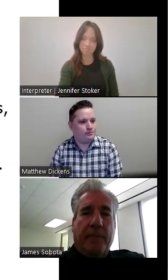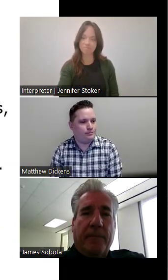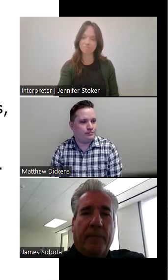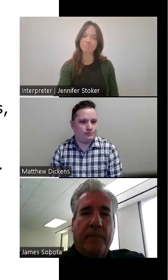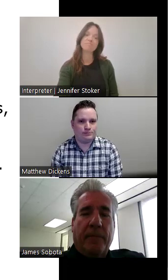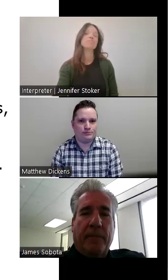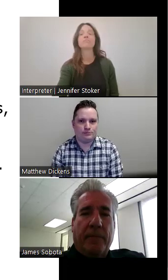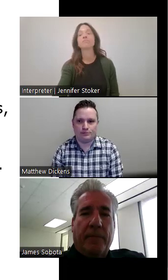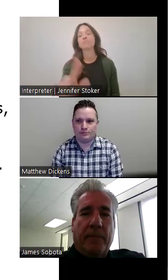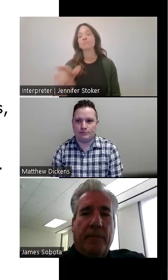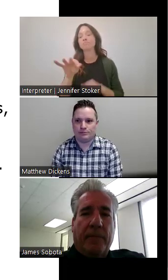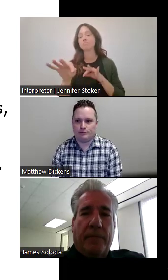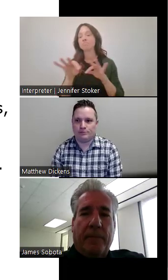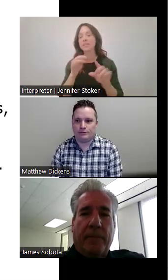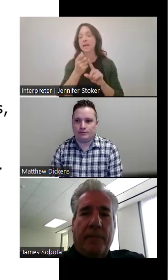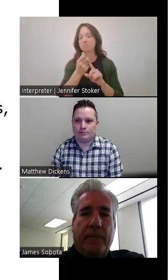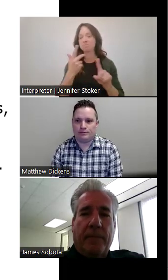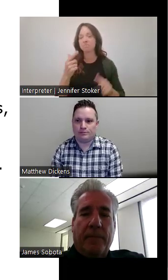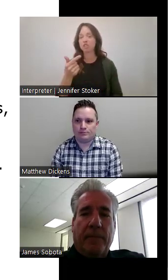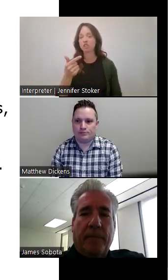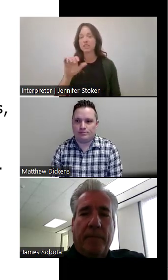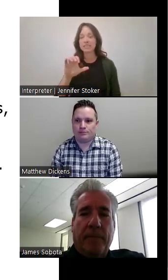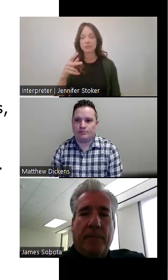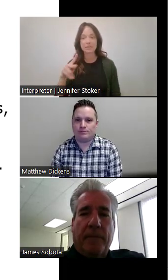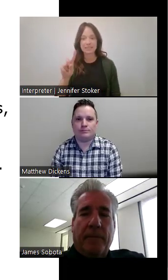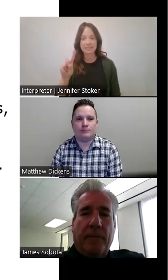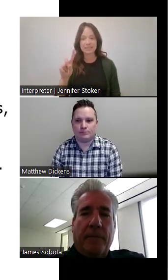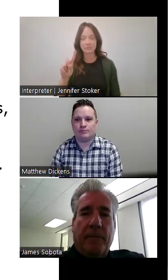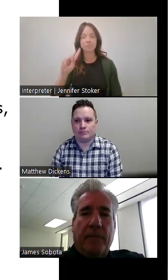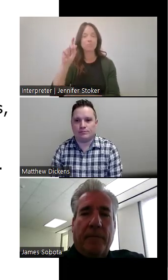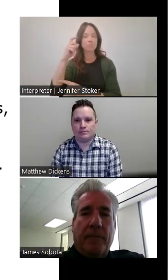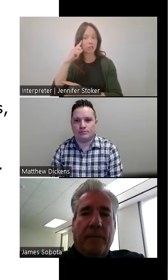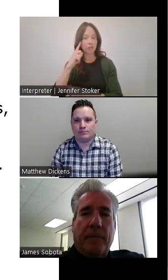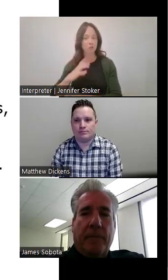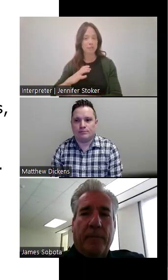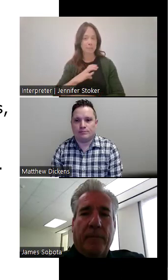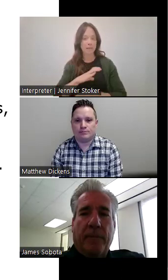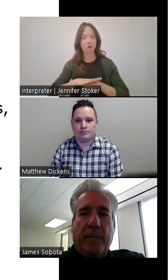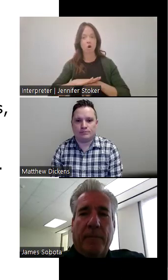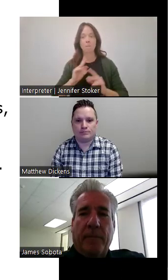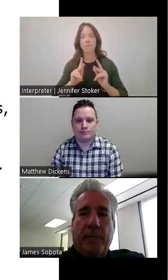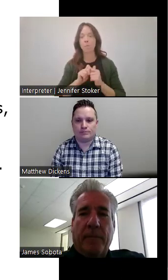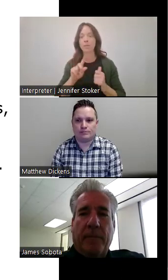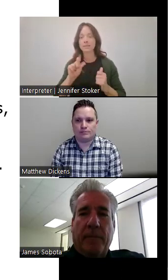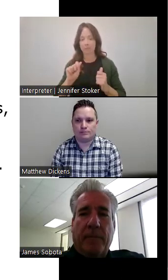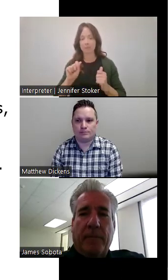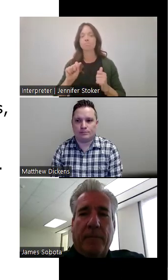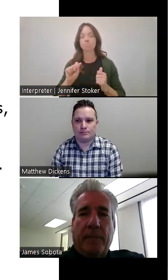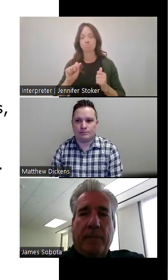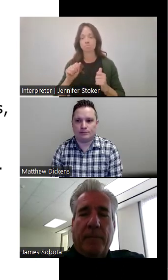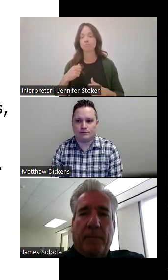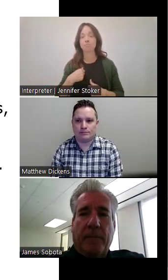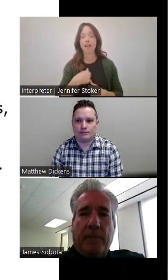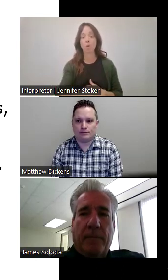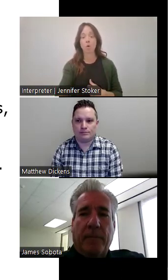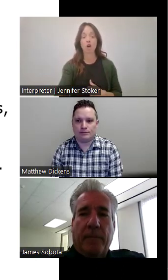So just to explain a little bit about the GCPD, which is the Governor's Committee on People with Disabilities, our mission